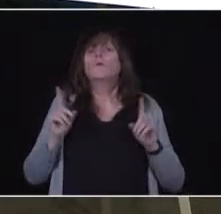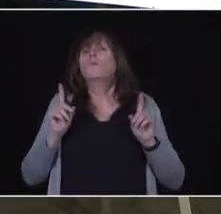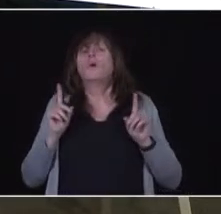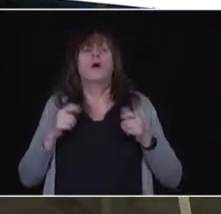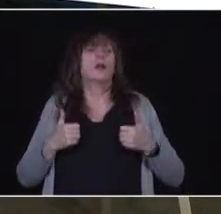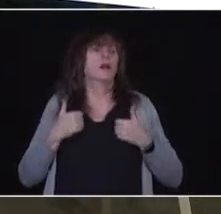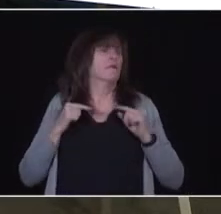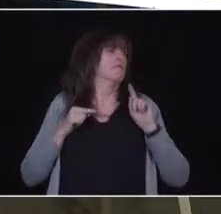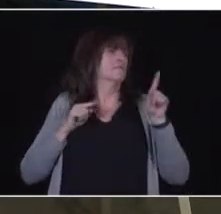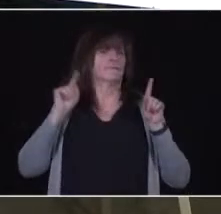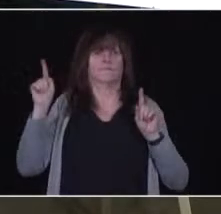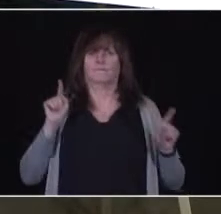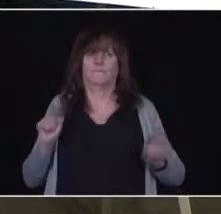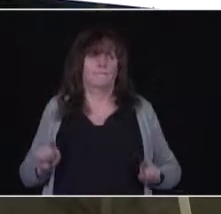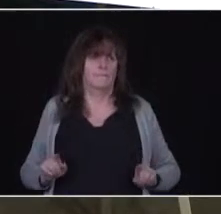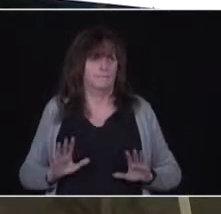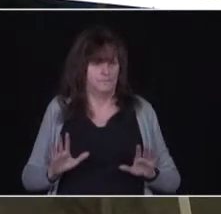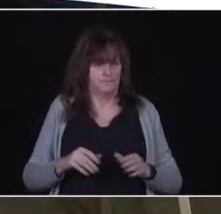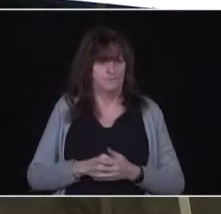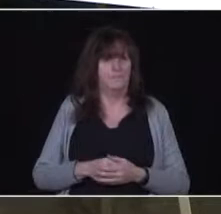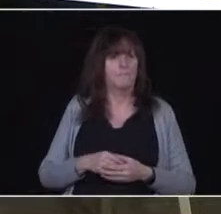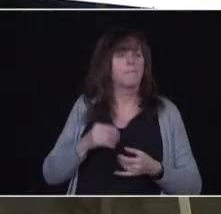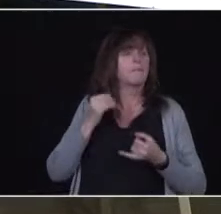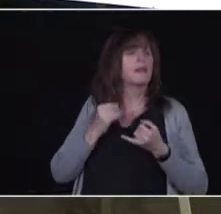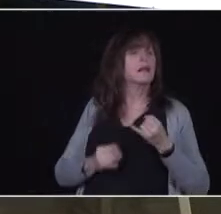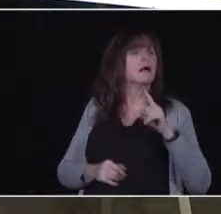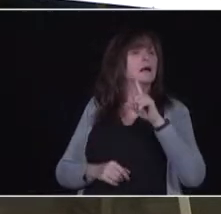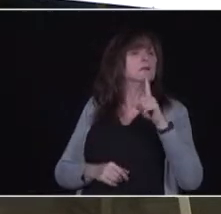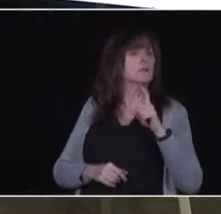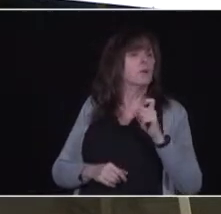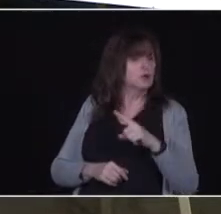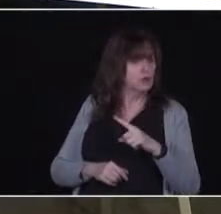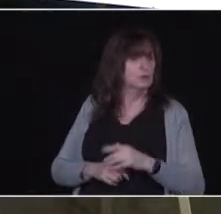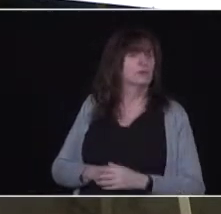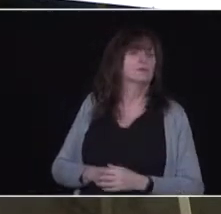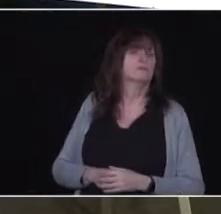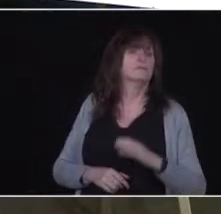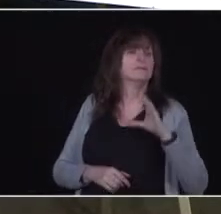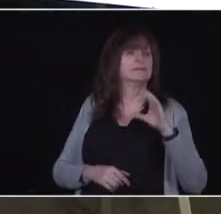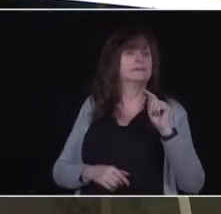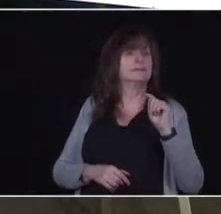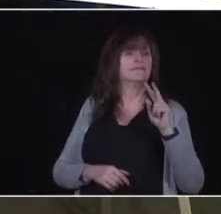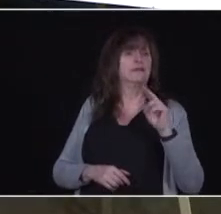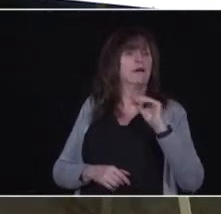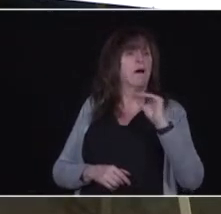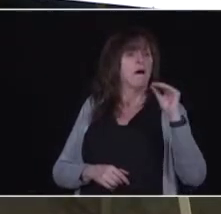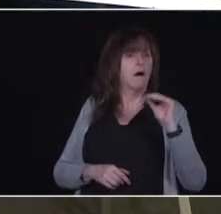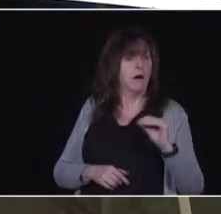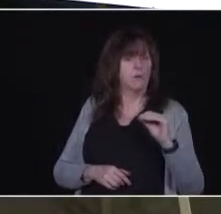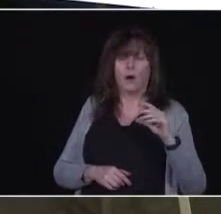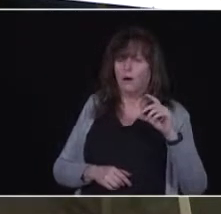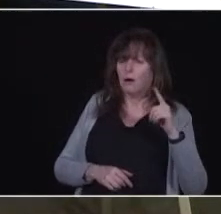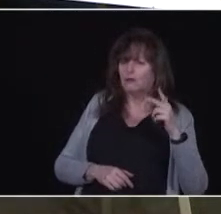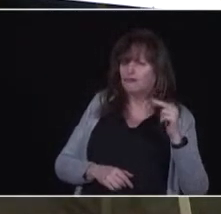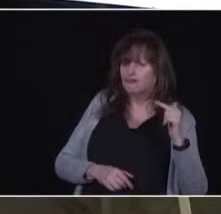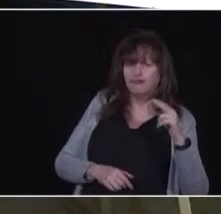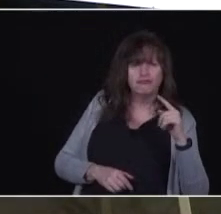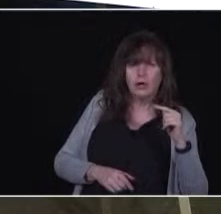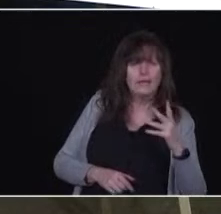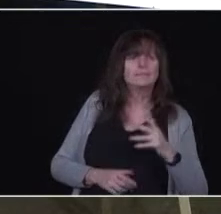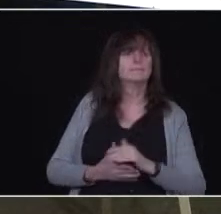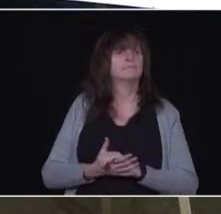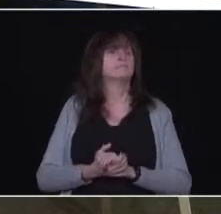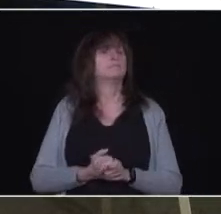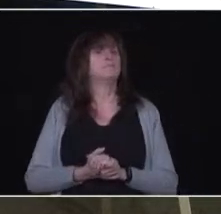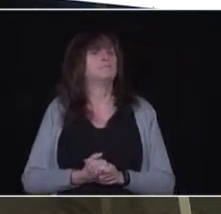From Graham Richardson at CTV Ottawa, please go ahead. Just following up on that, just so in the interest of